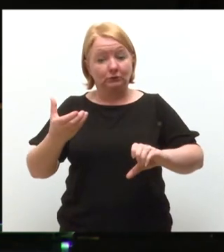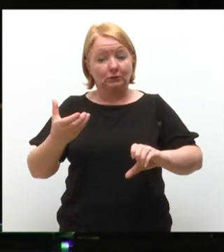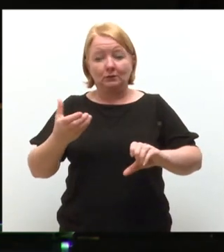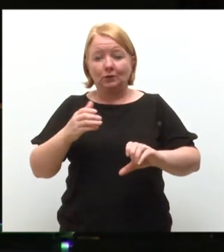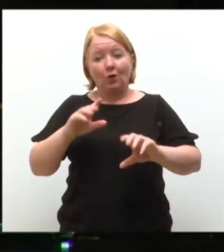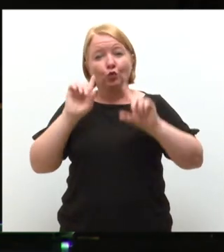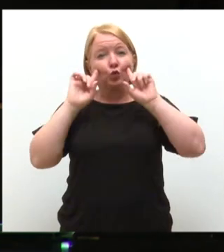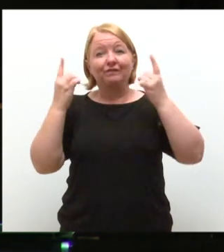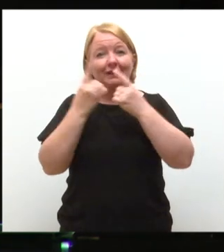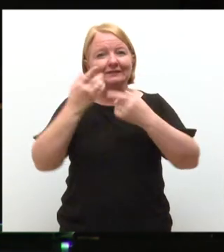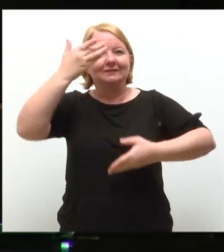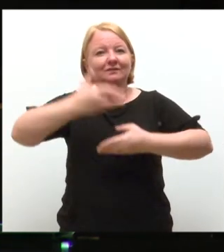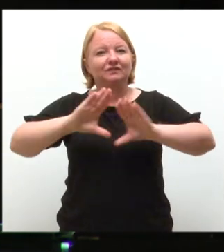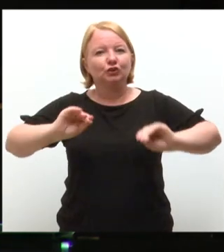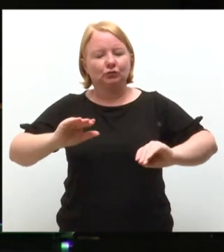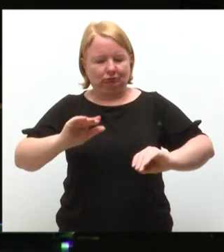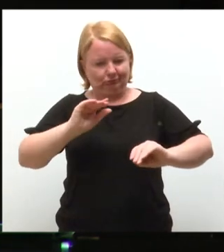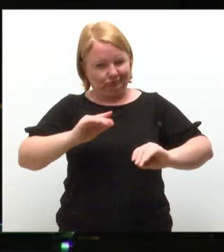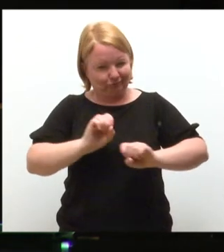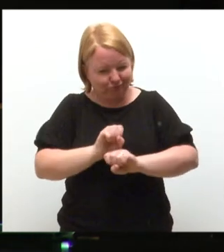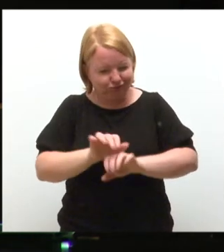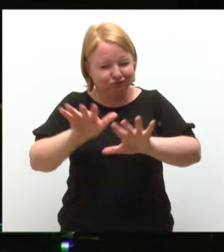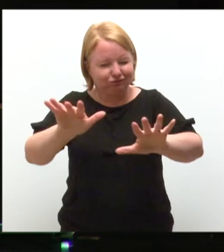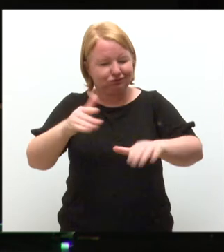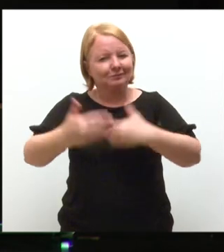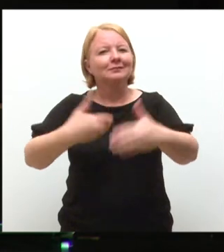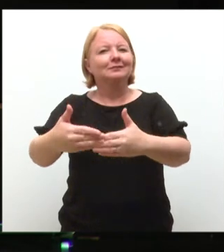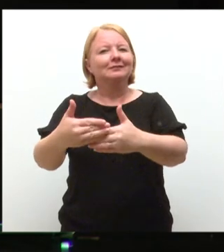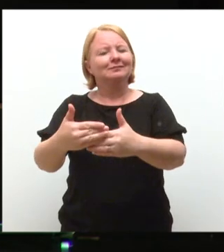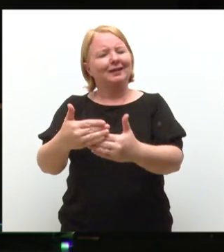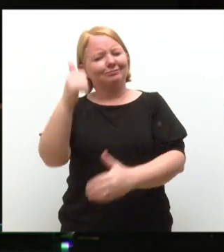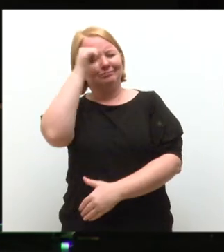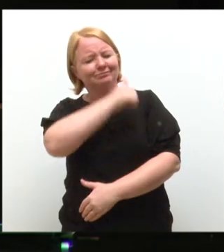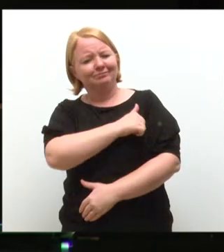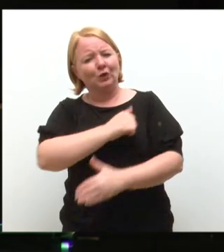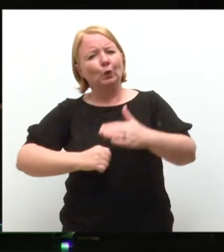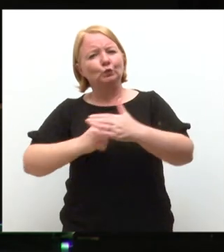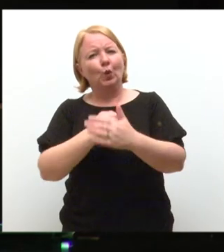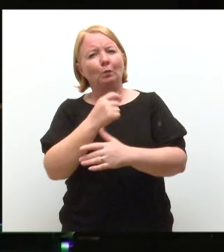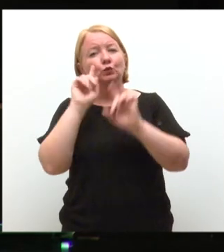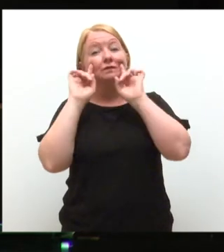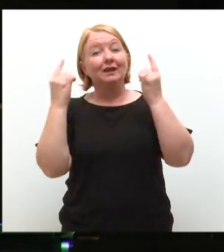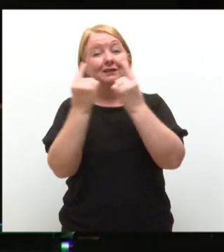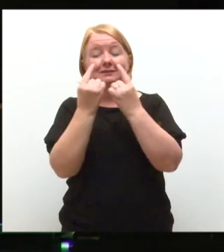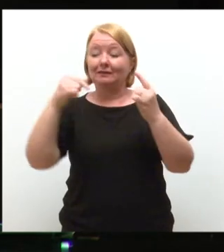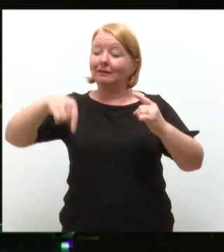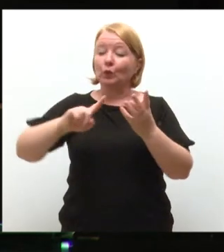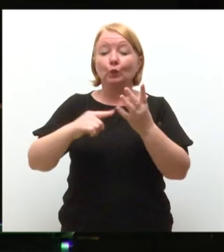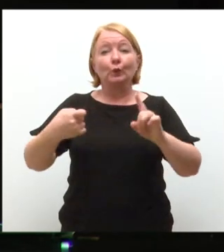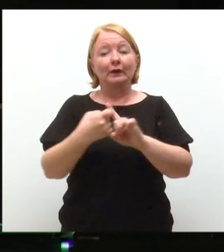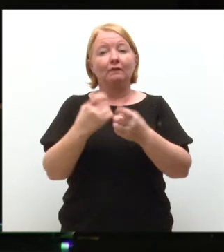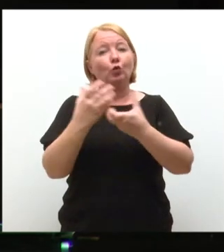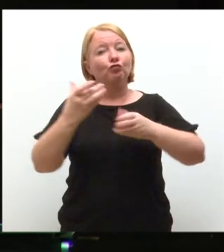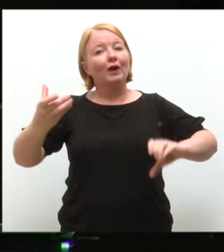university. Our record on this is also exceptional, as we are among the top universities in the UK for graduate